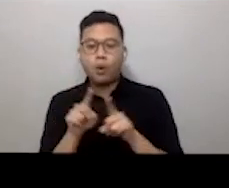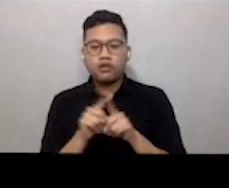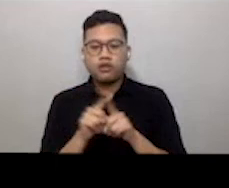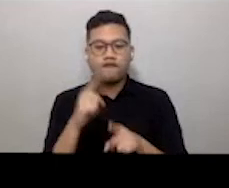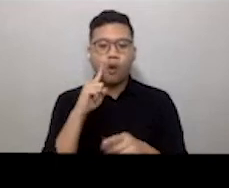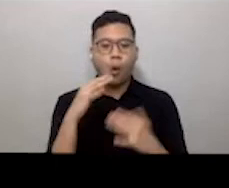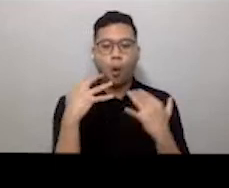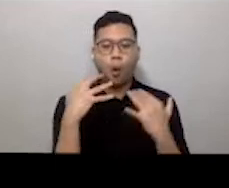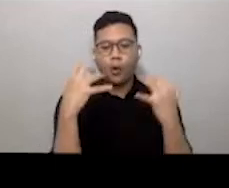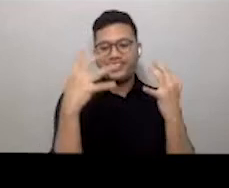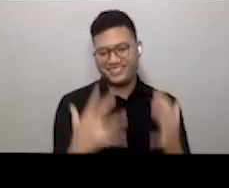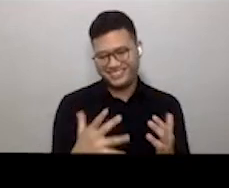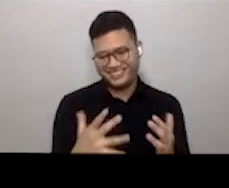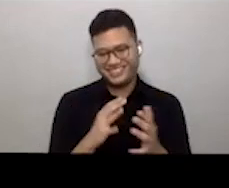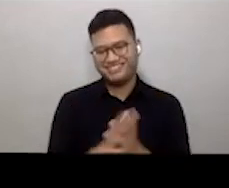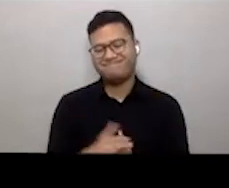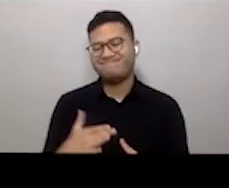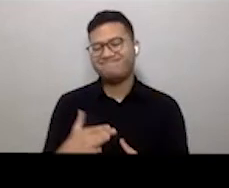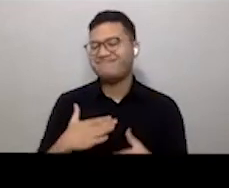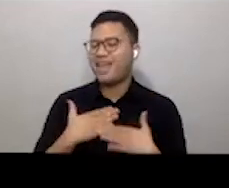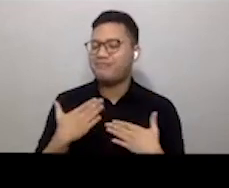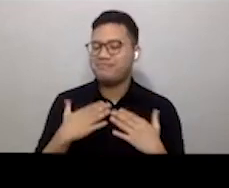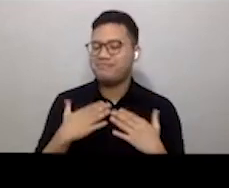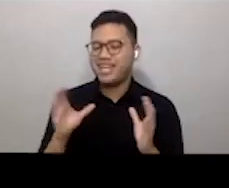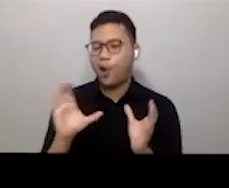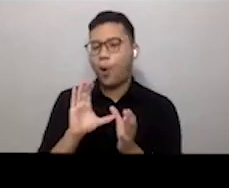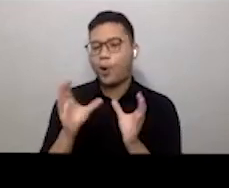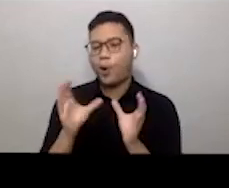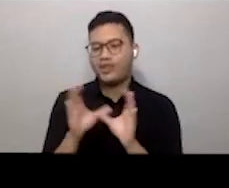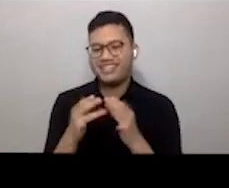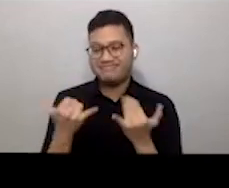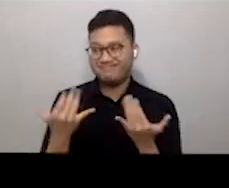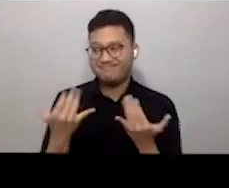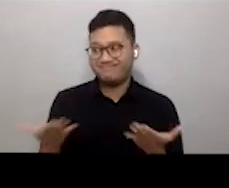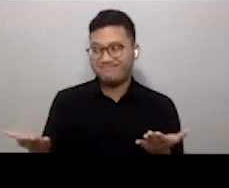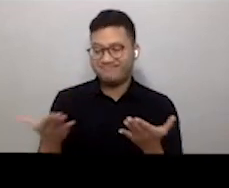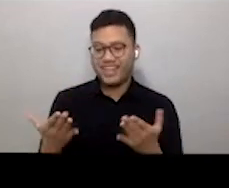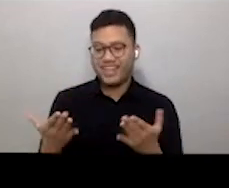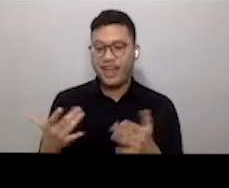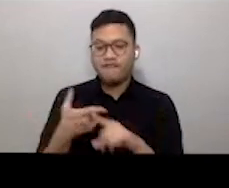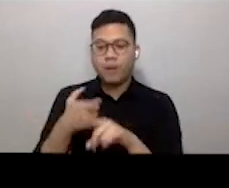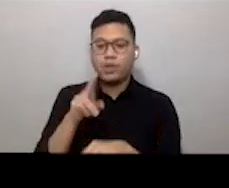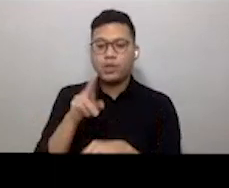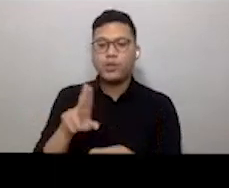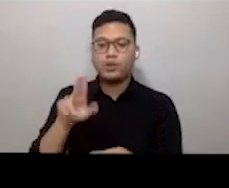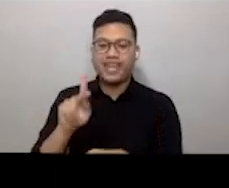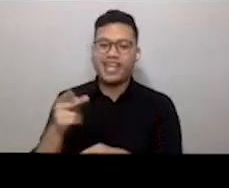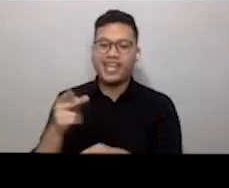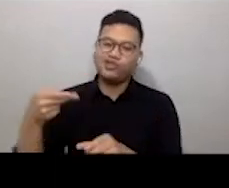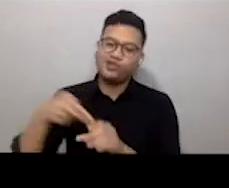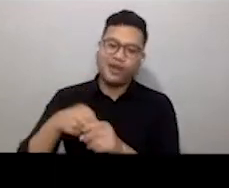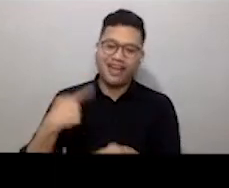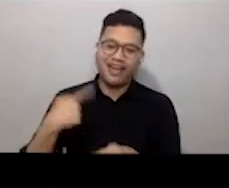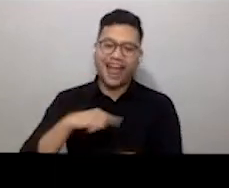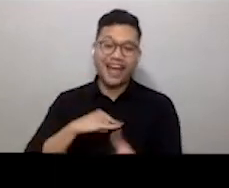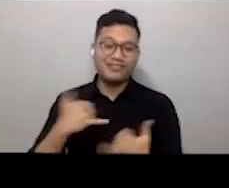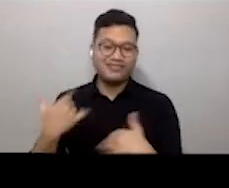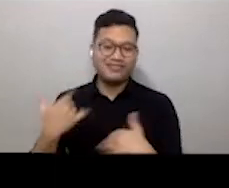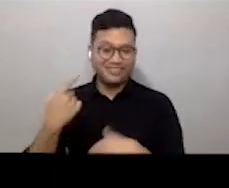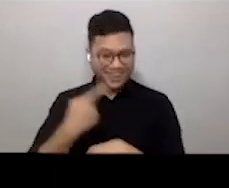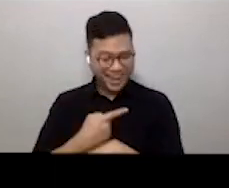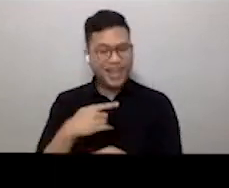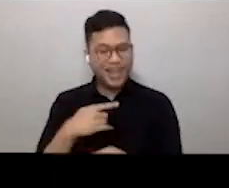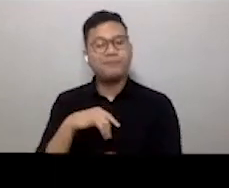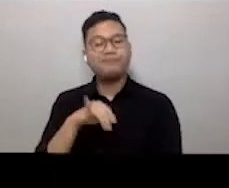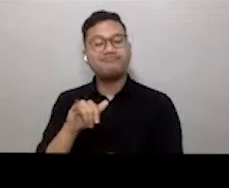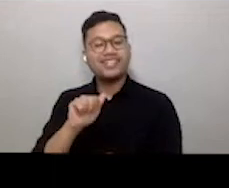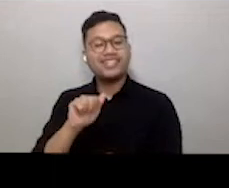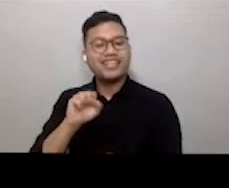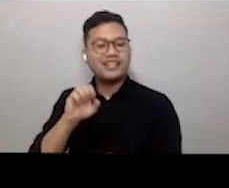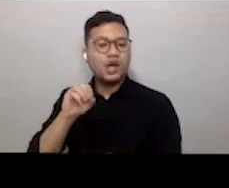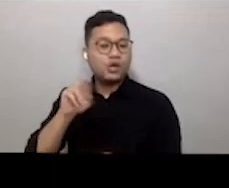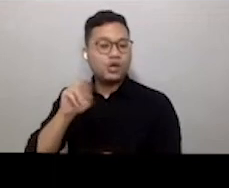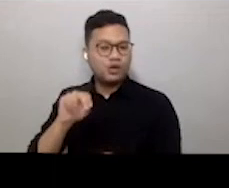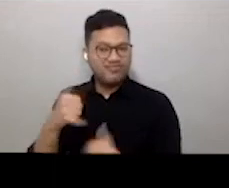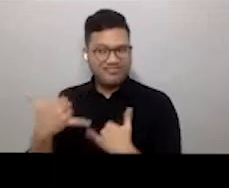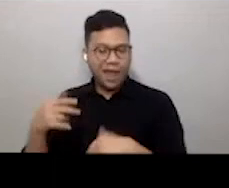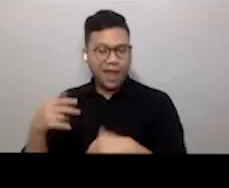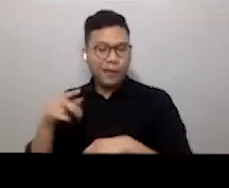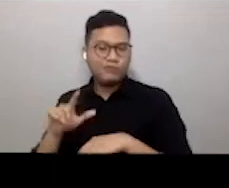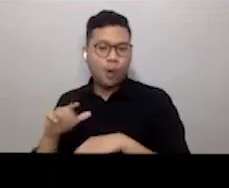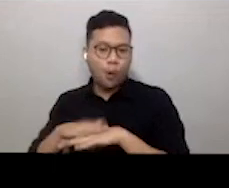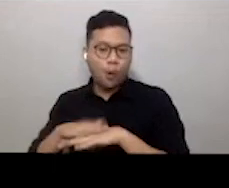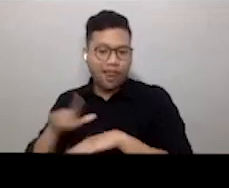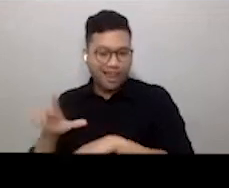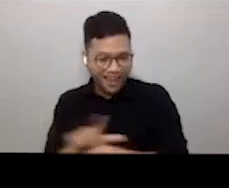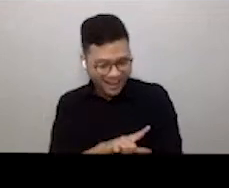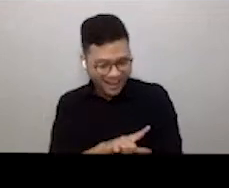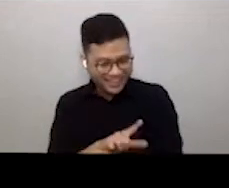we've got colleagues from the UK joining the session today. Jason, this has now gone virtual and I can think of